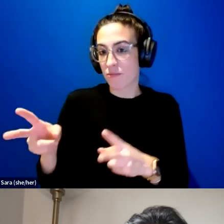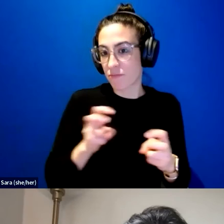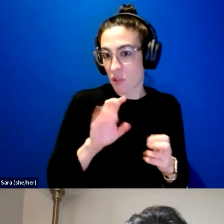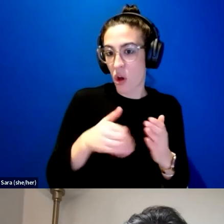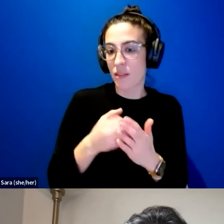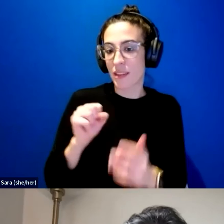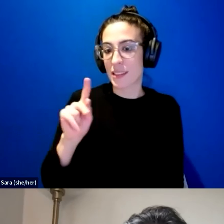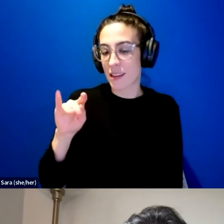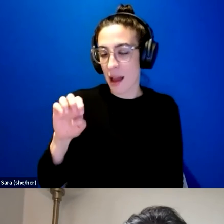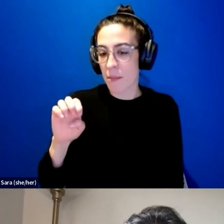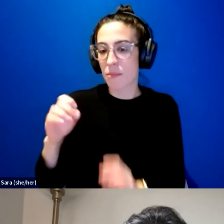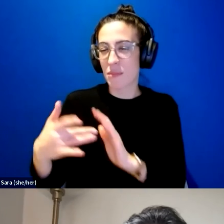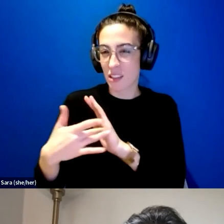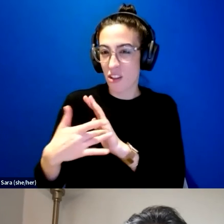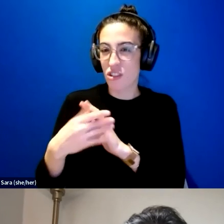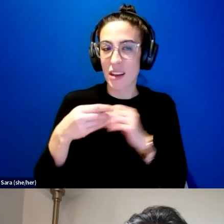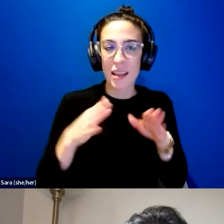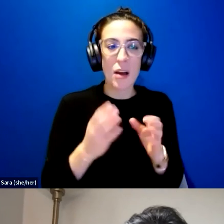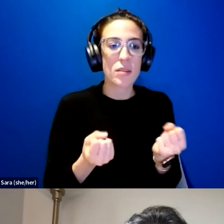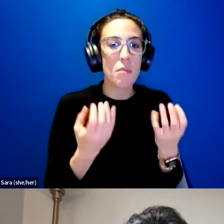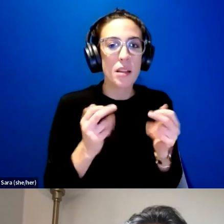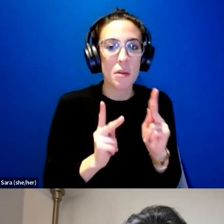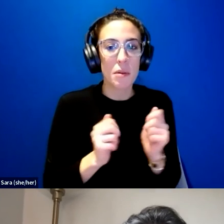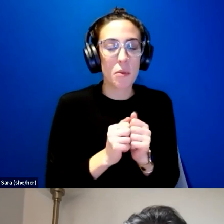people of multiple languages to communicate with each other.